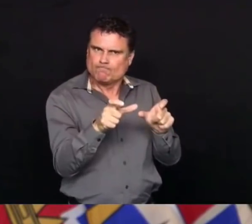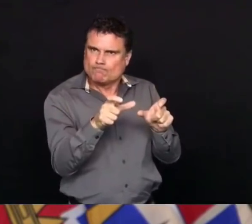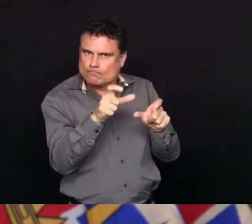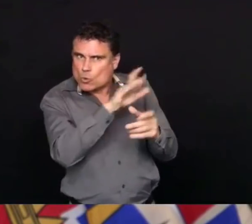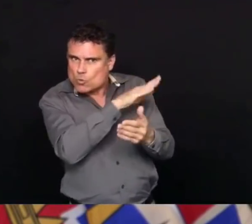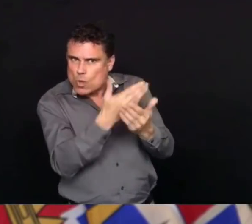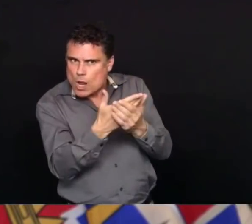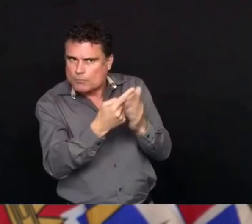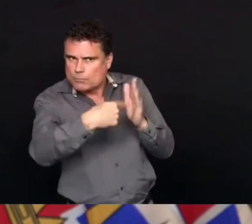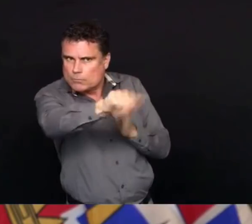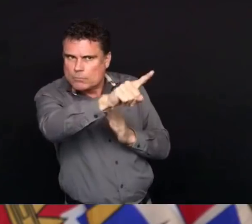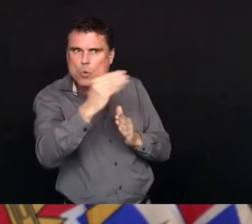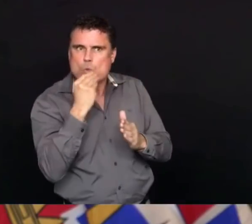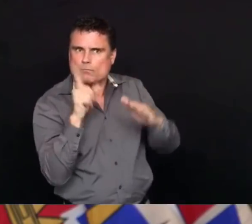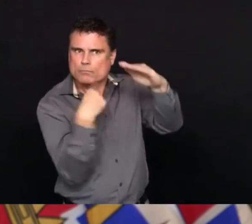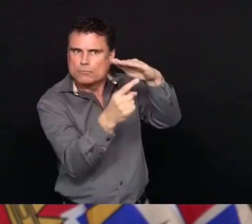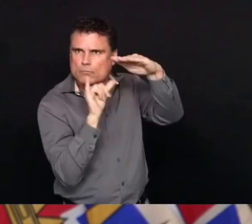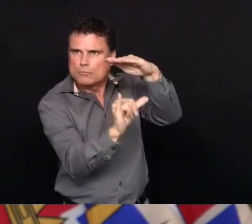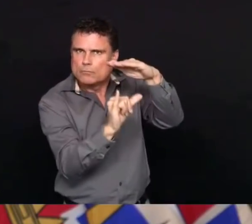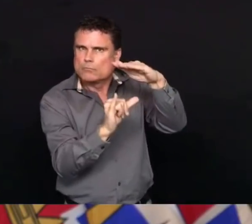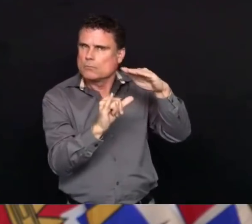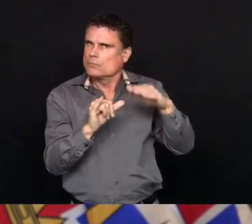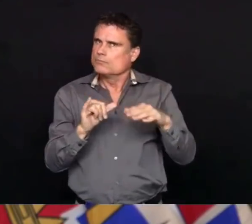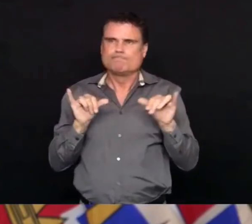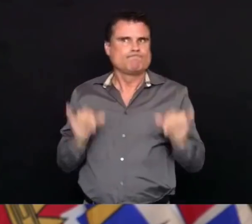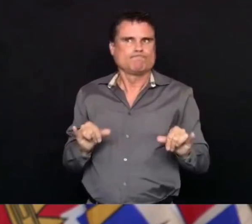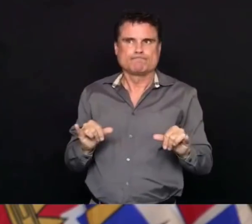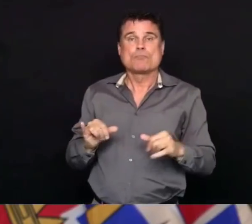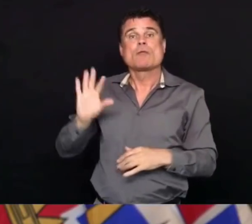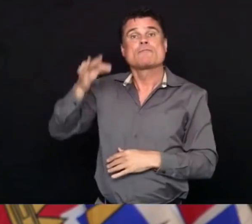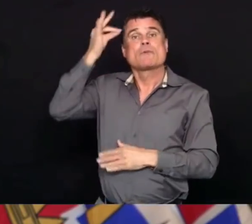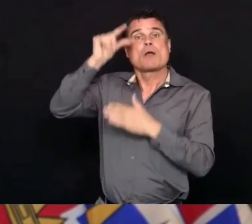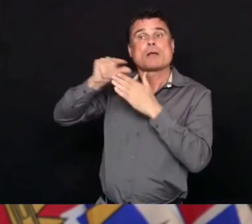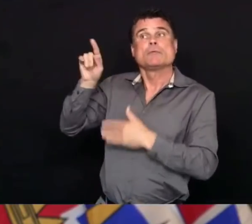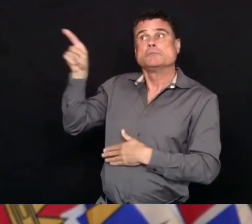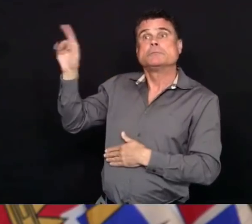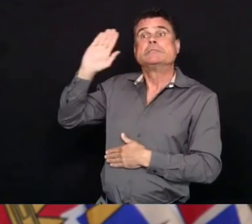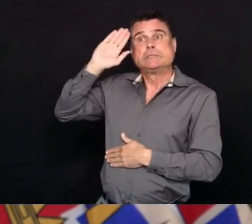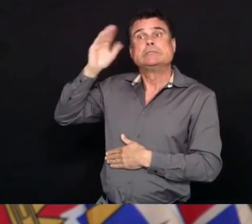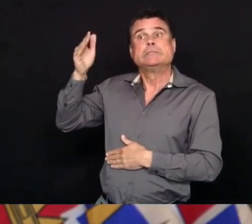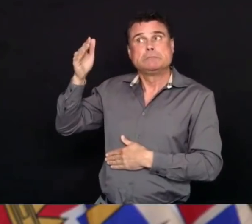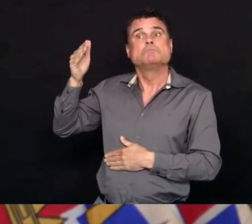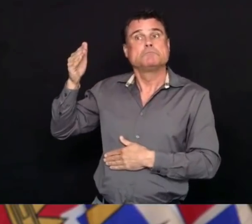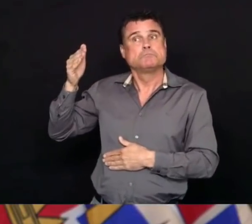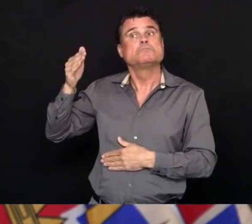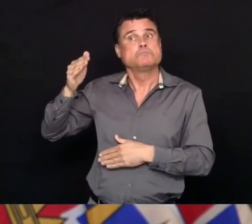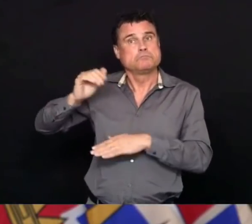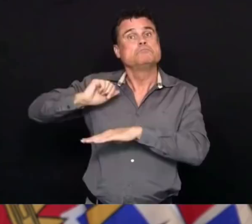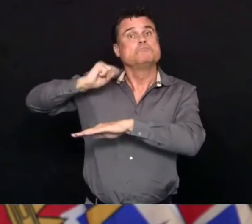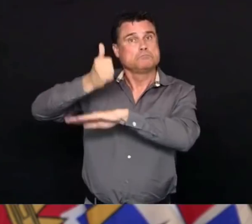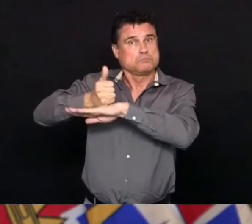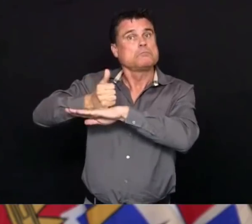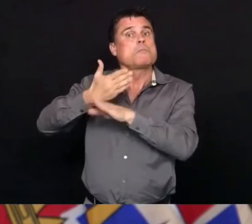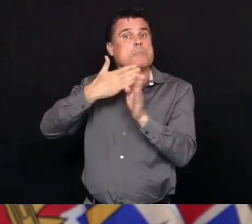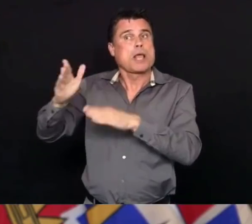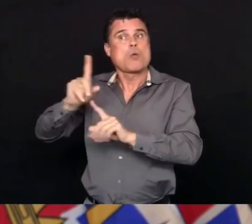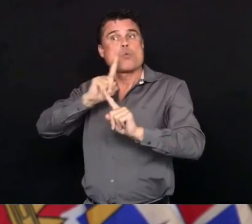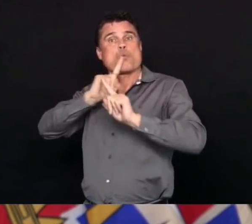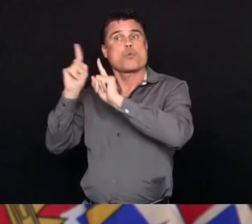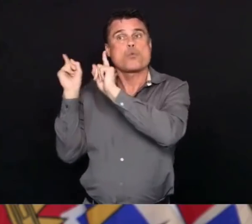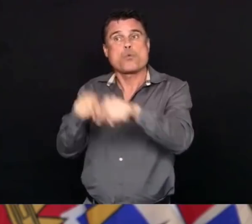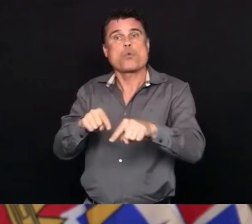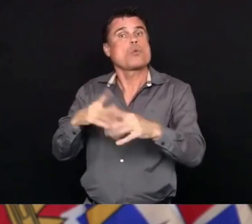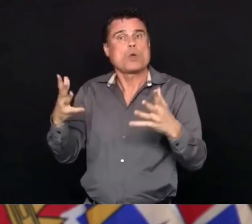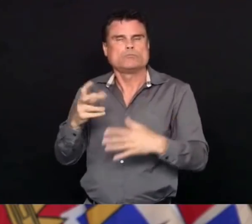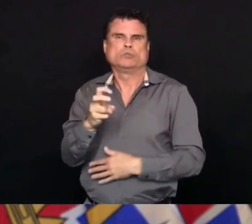council that extends these same types of supports and requirement for self-isolation plans to all of the